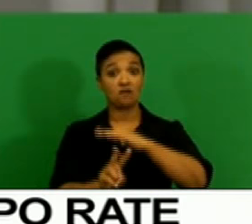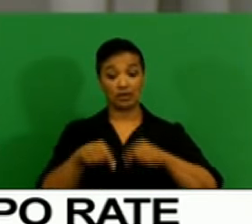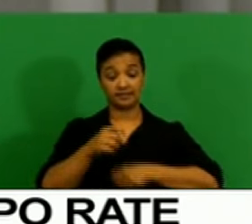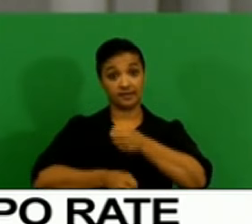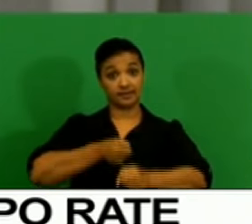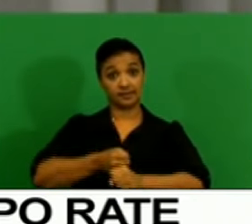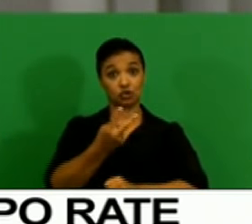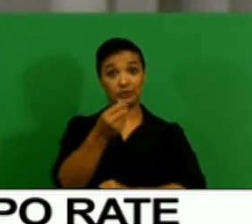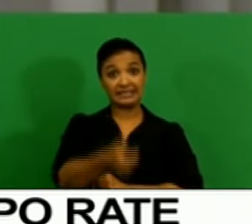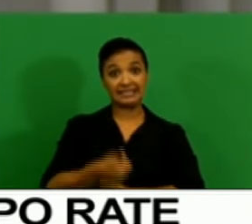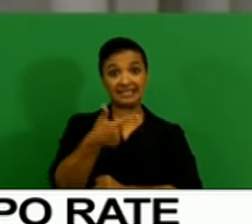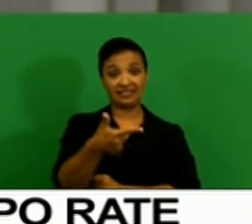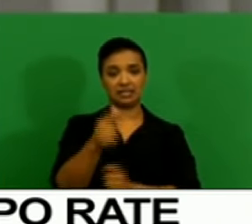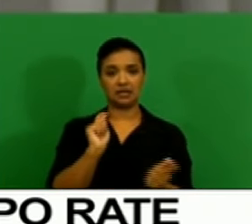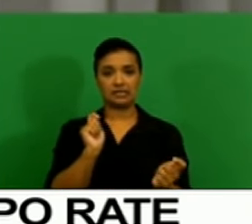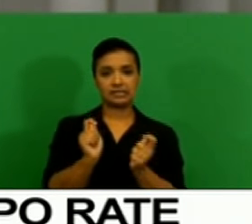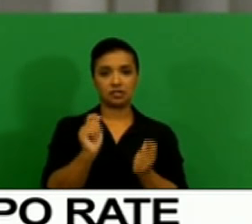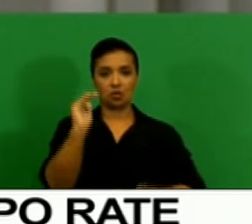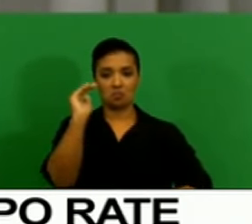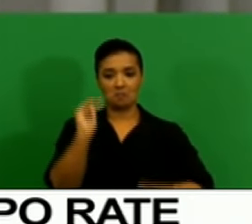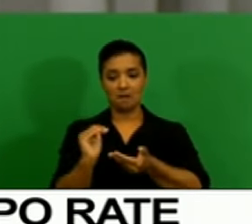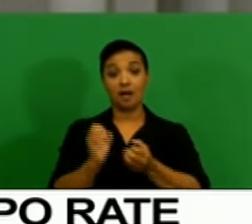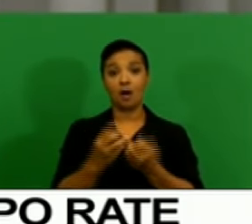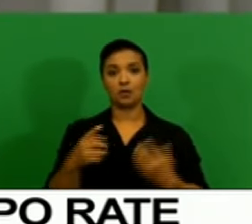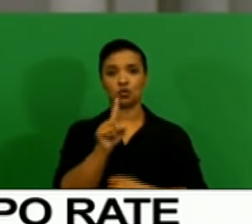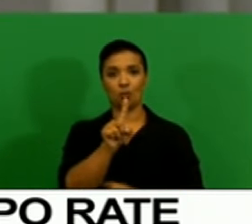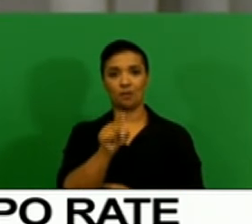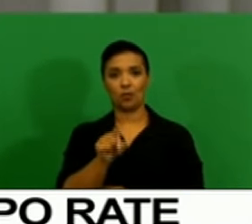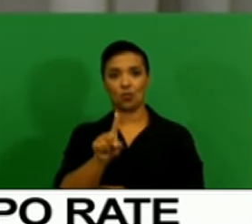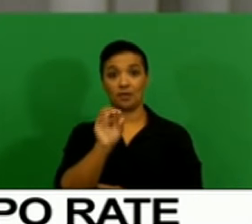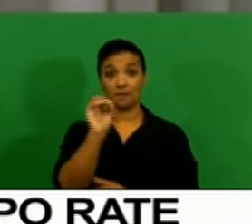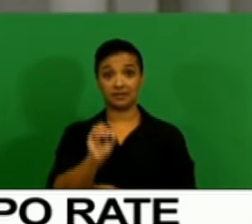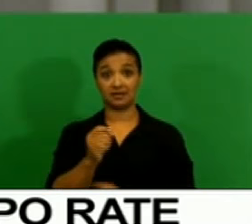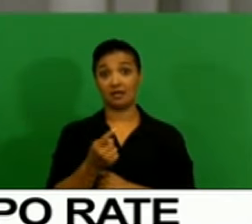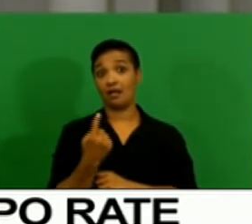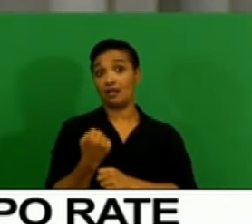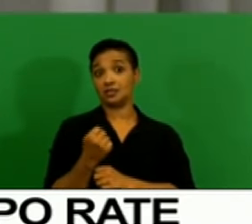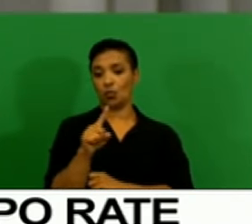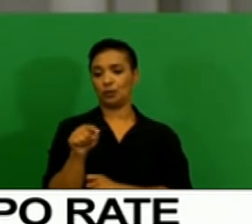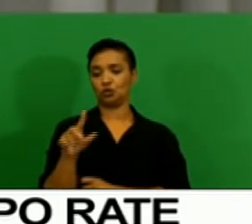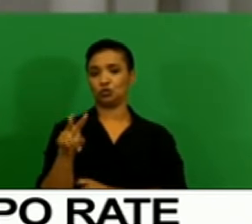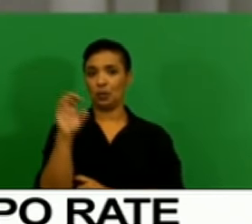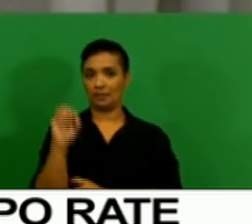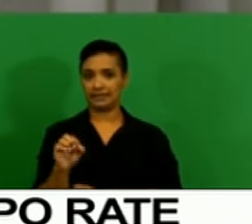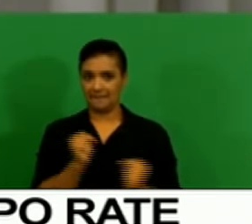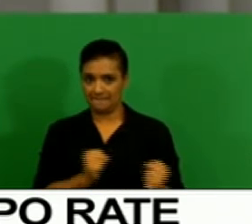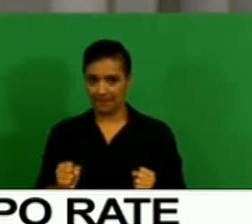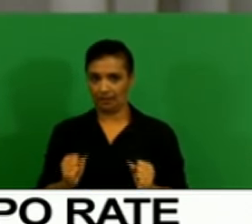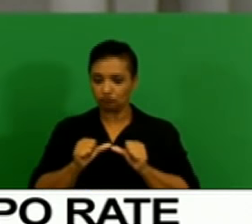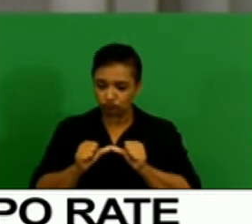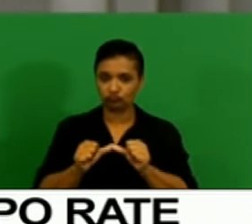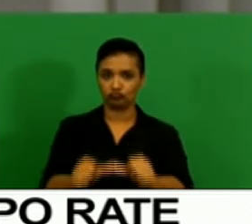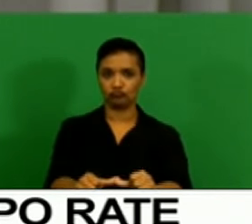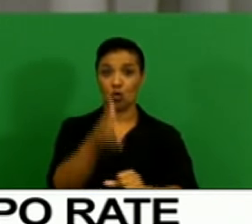has been revised down marginally to 1.1% from 1.2% and remains unchanged